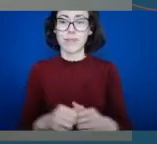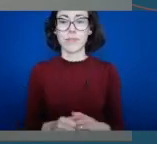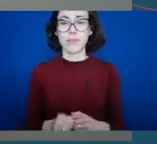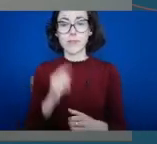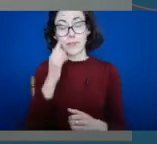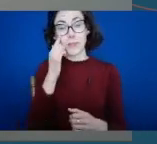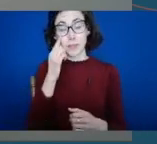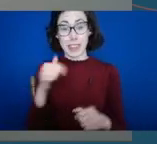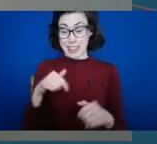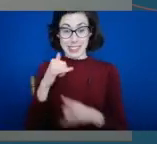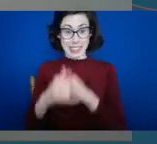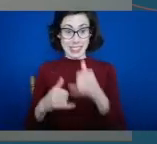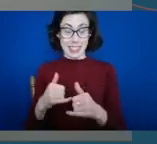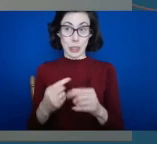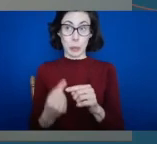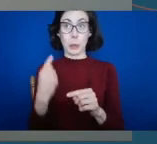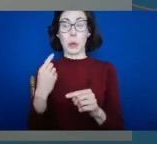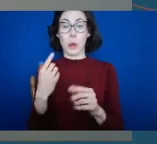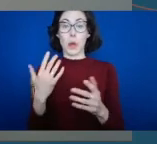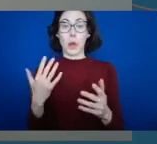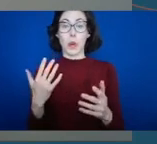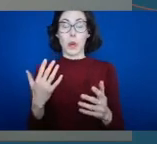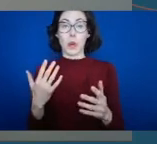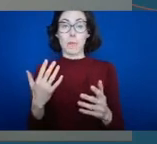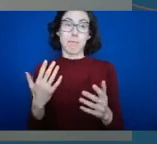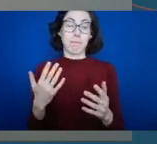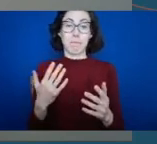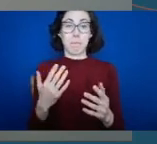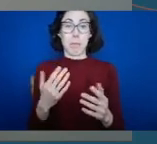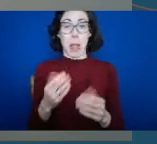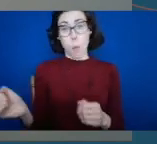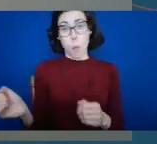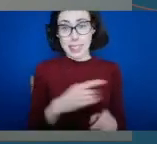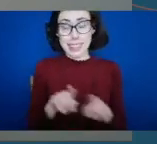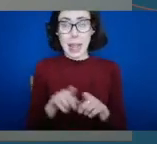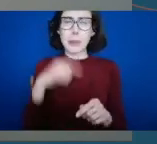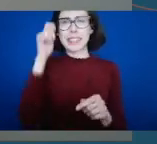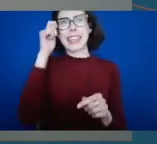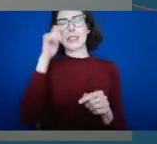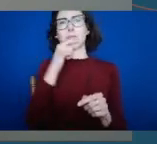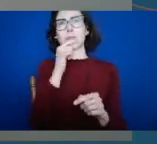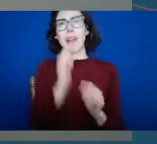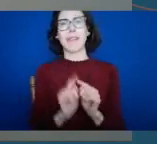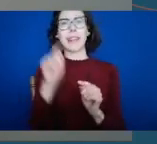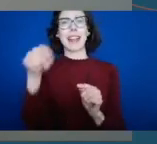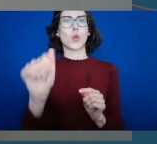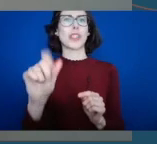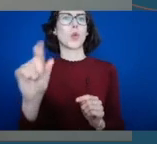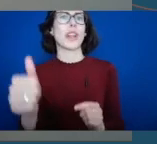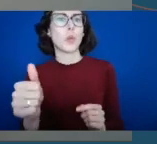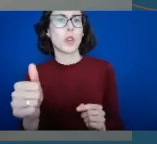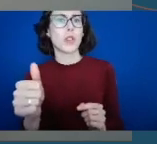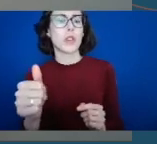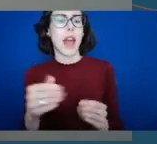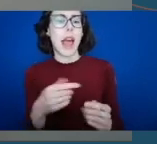this year, as with all of us, we started to look at how we're going to deliver our objectives for 2020. And we certainly were looking at making sure